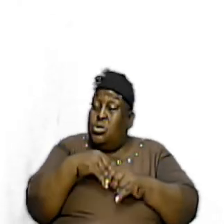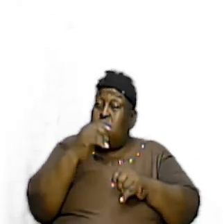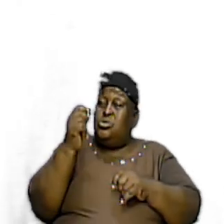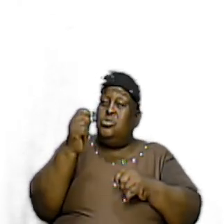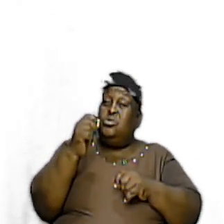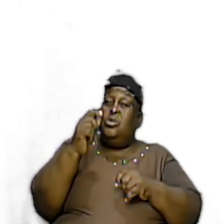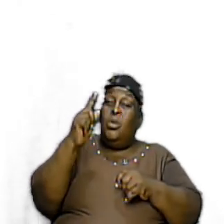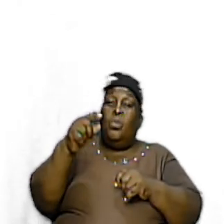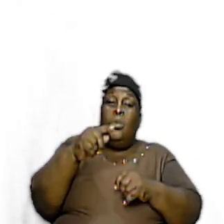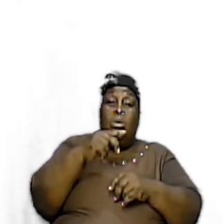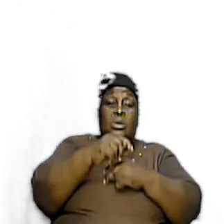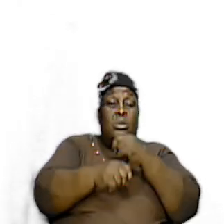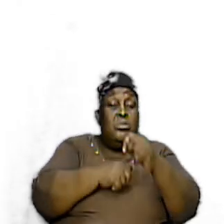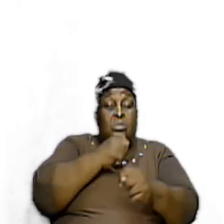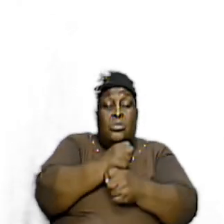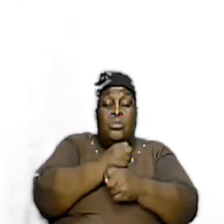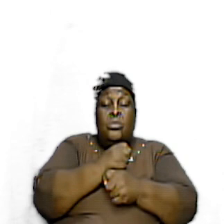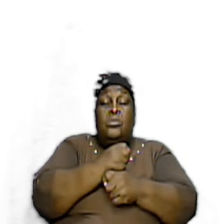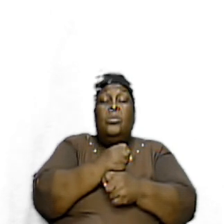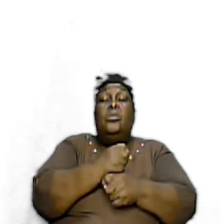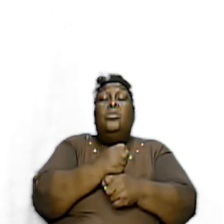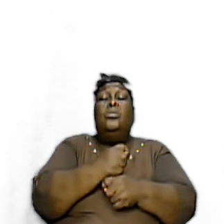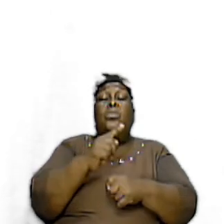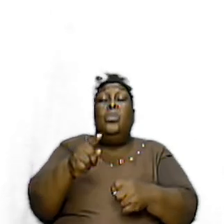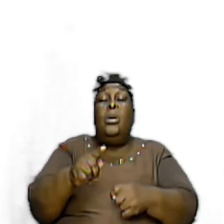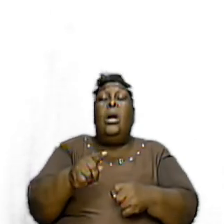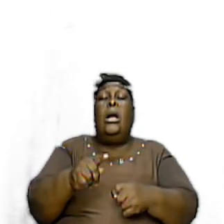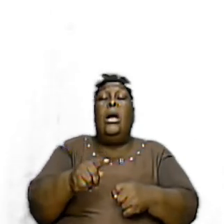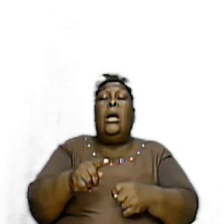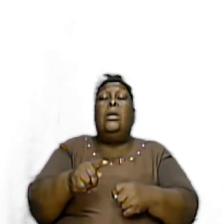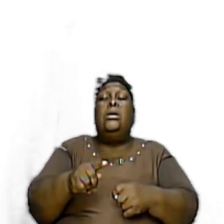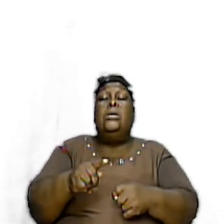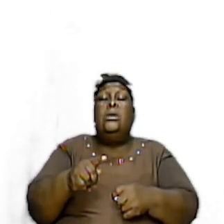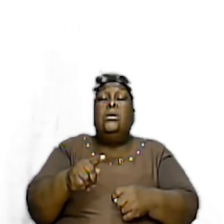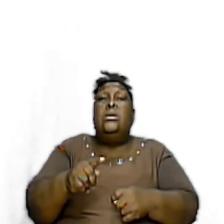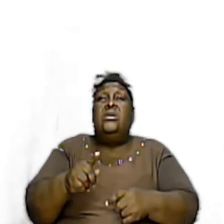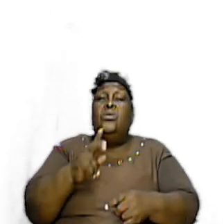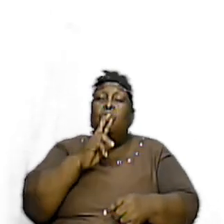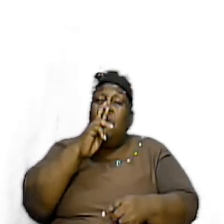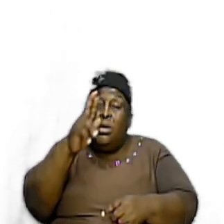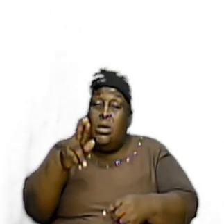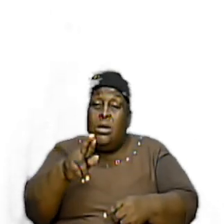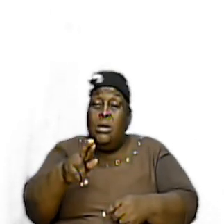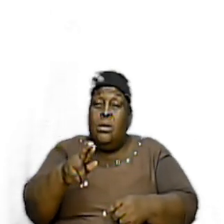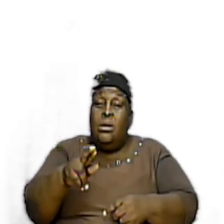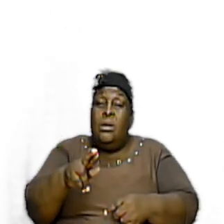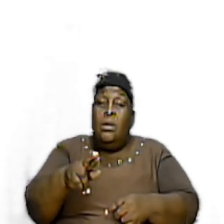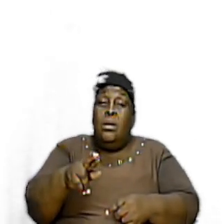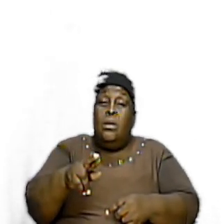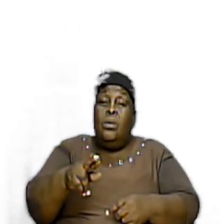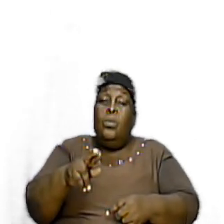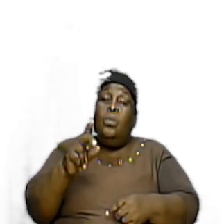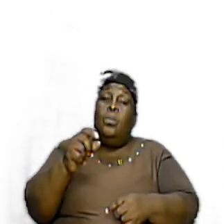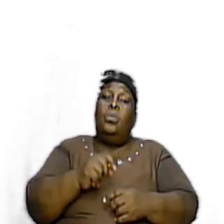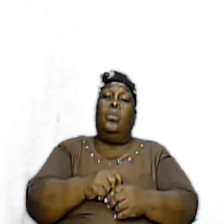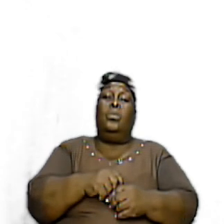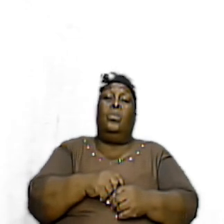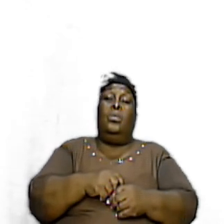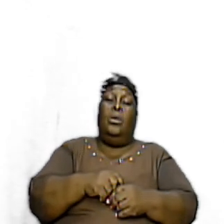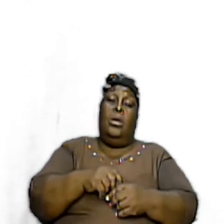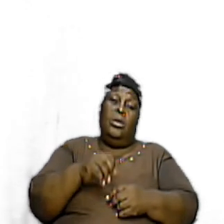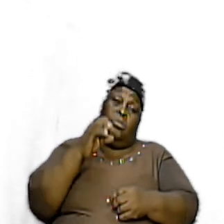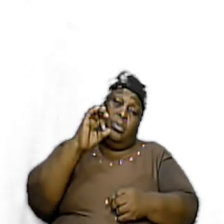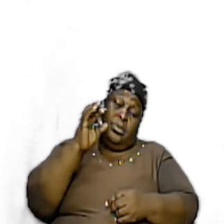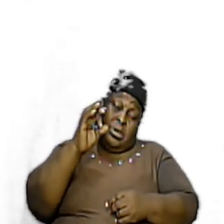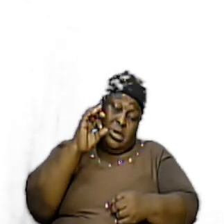was a type We are now In the reality One prefigured The other And when we look And we see The imagery Of the cross Way back